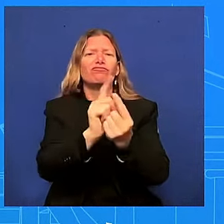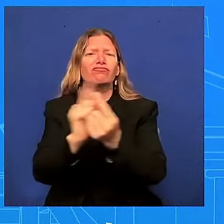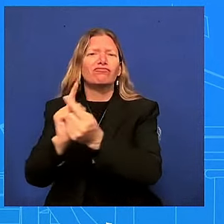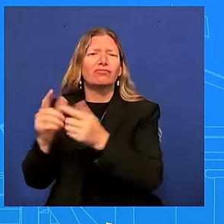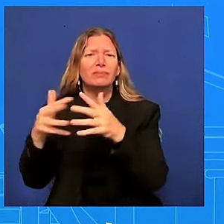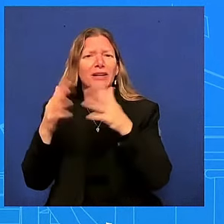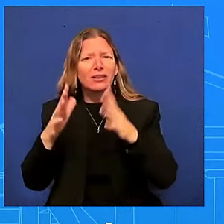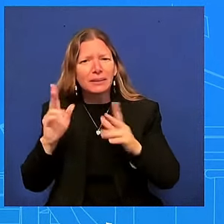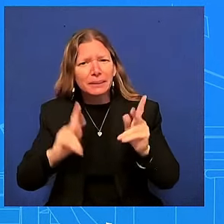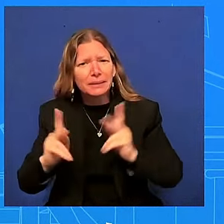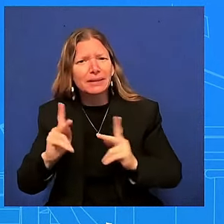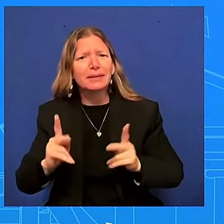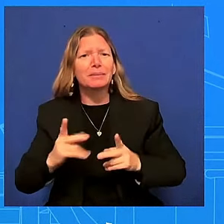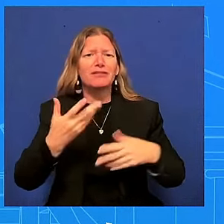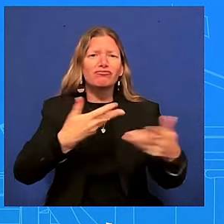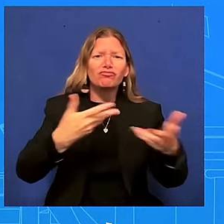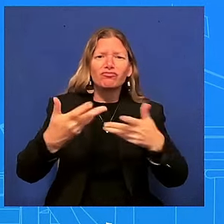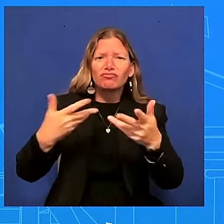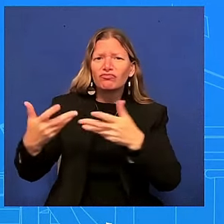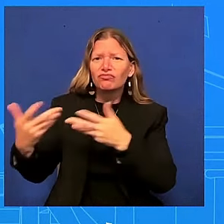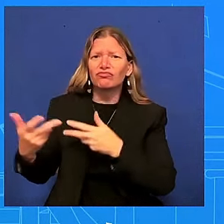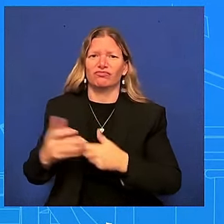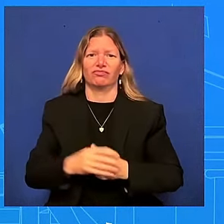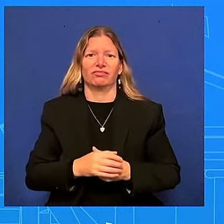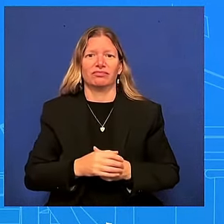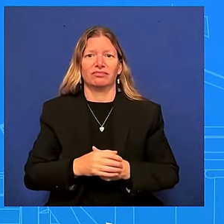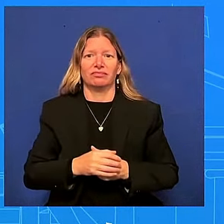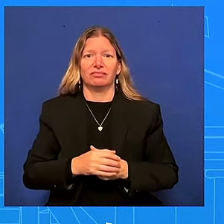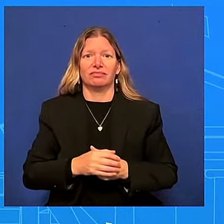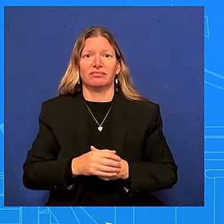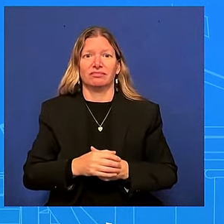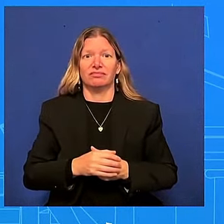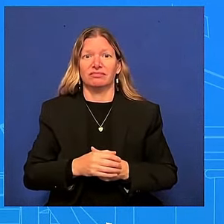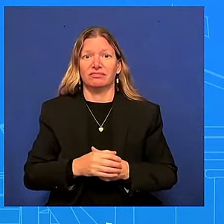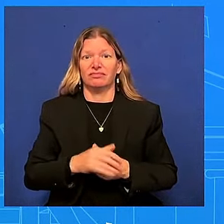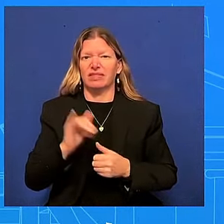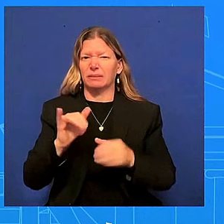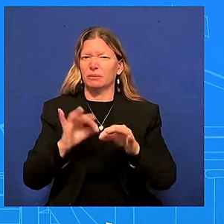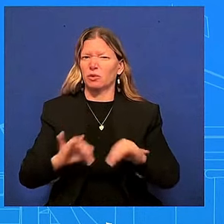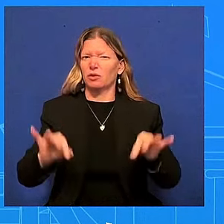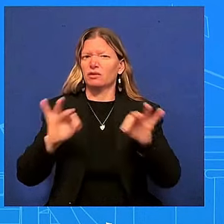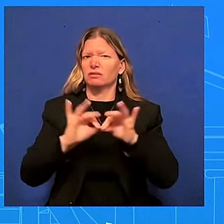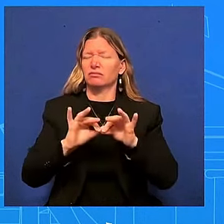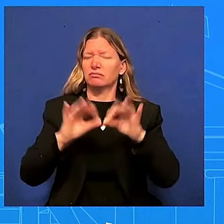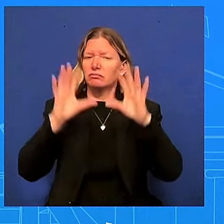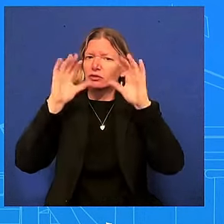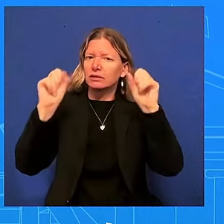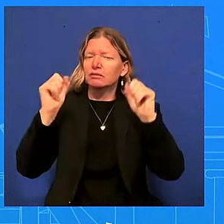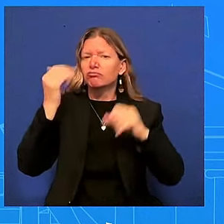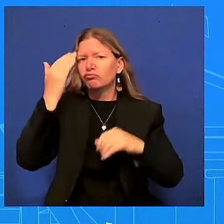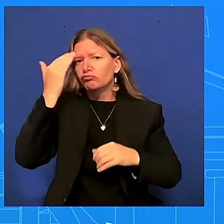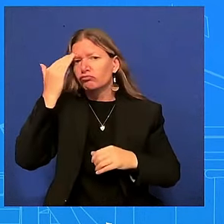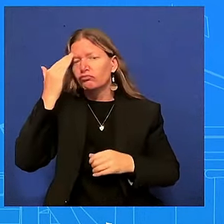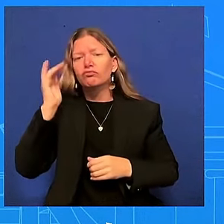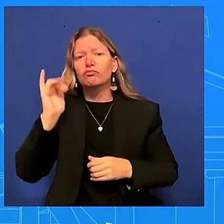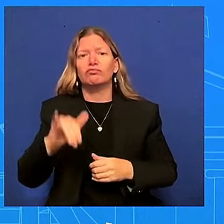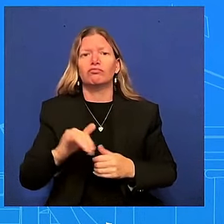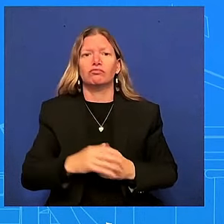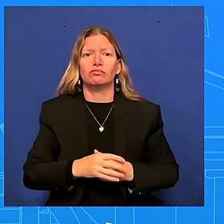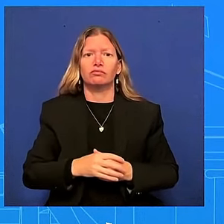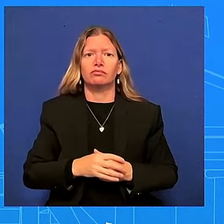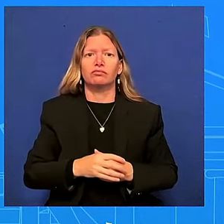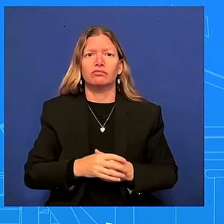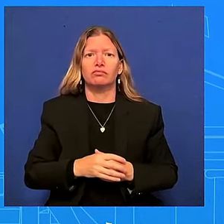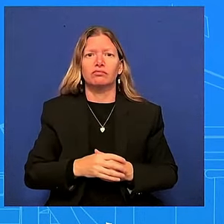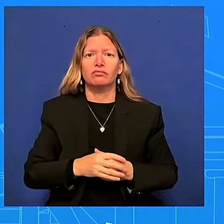all the president will and i think that's important too look um and not forget what this president has been able to do the last three